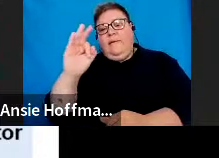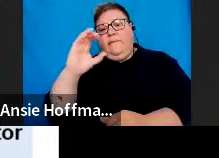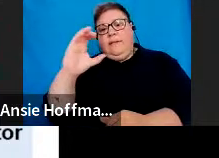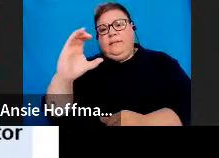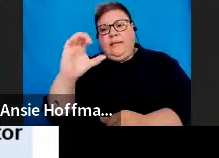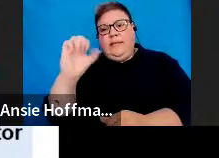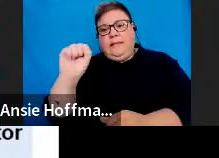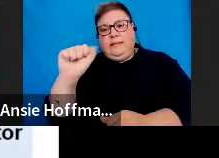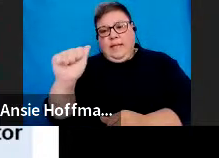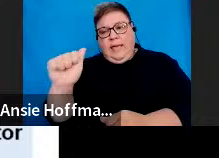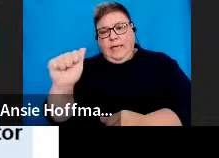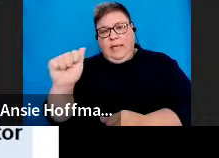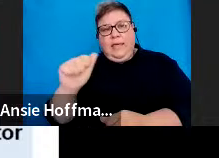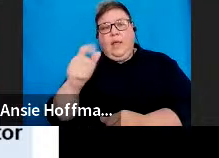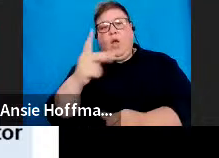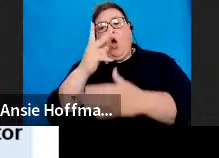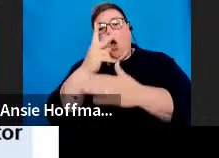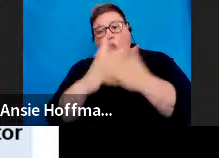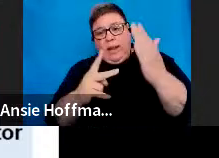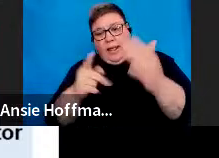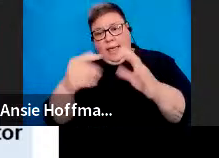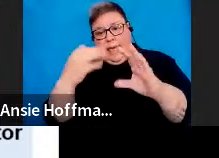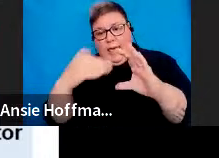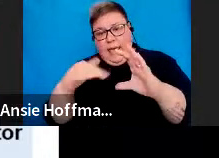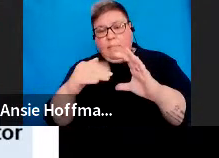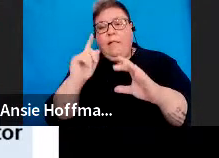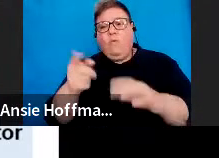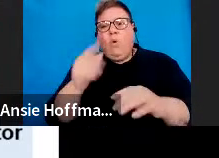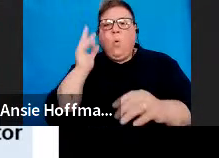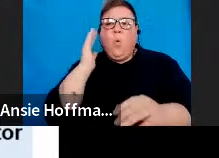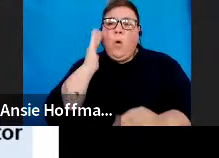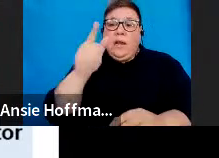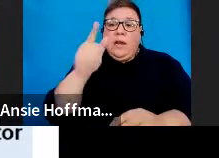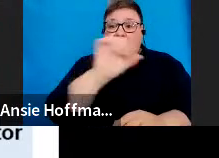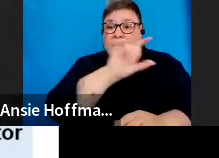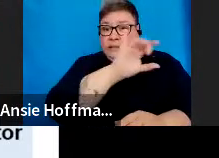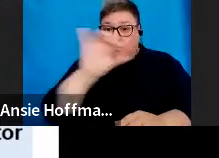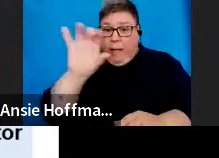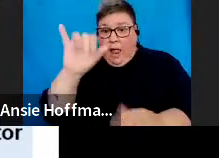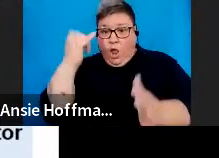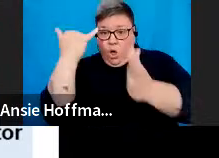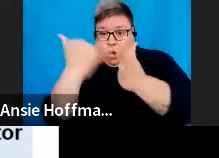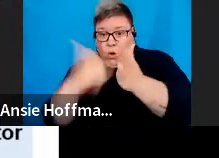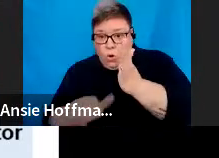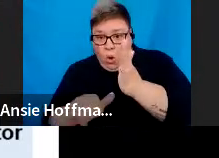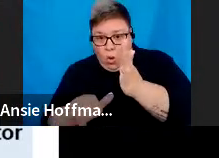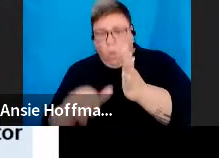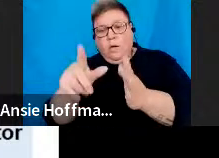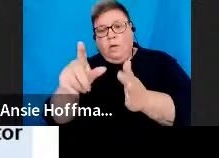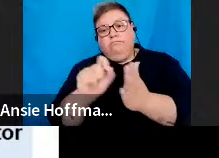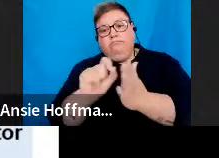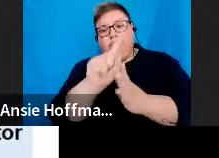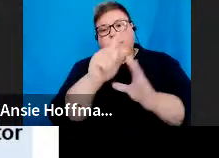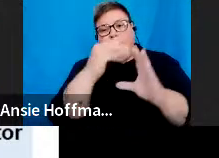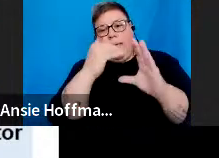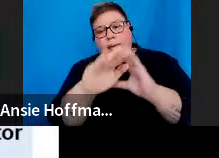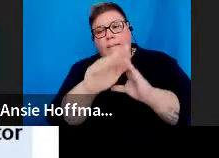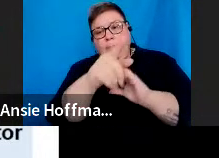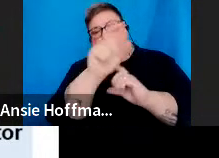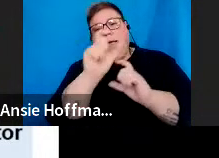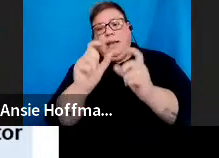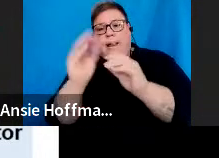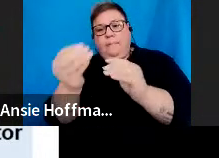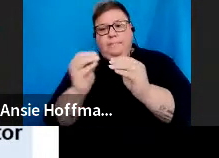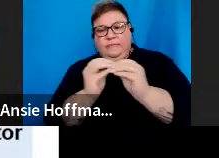email address is only for the correction of spelling errors of names. Please take note, it's only for the correction of spelling